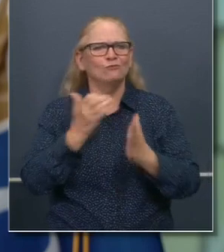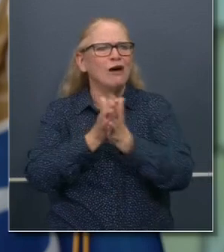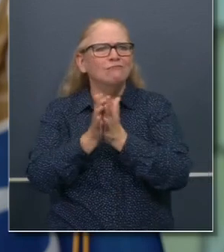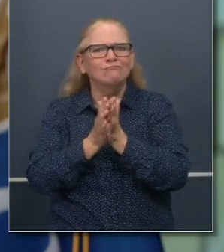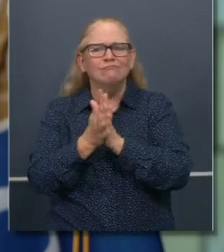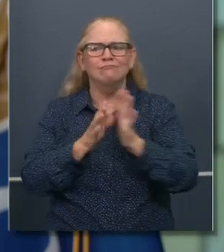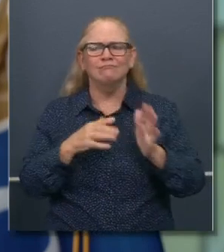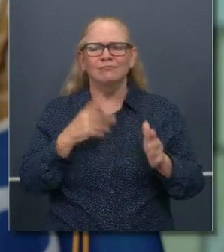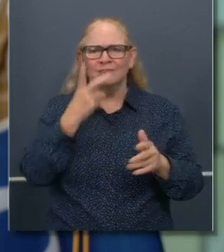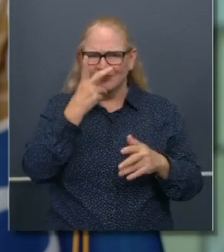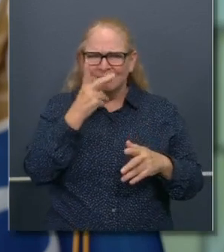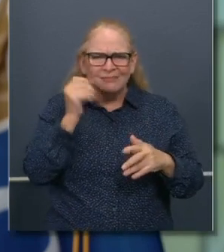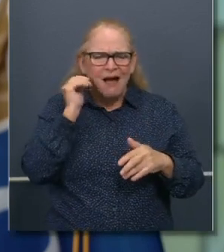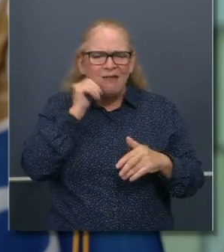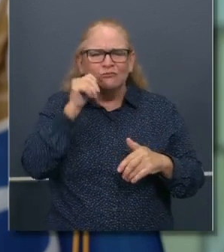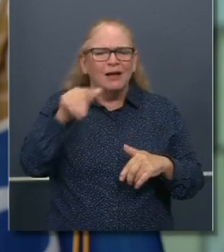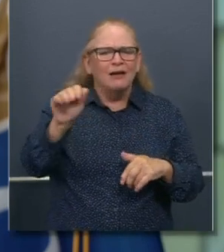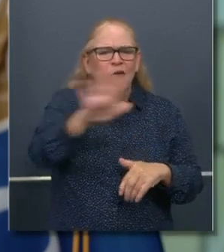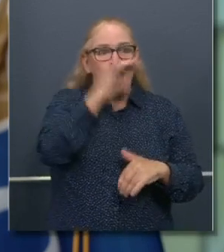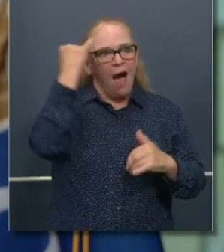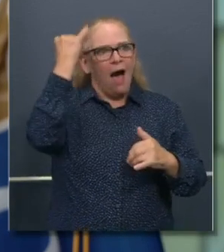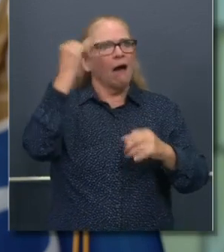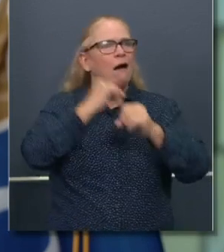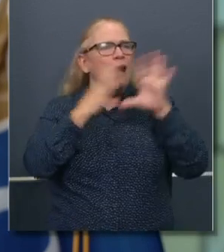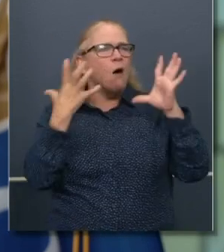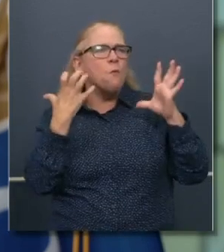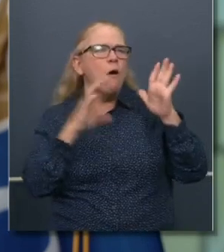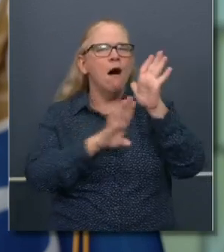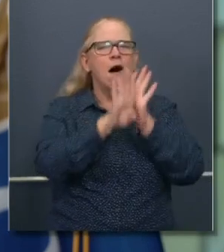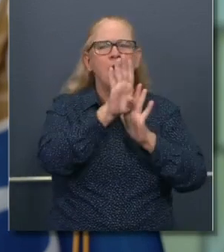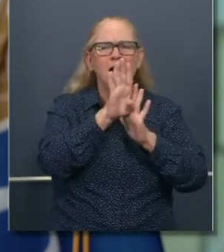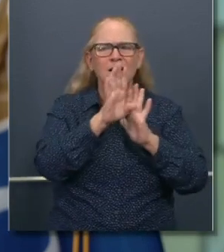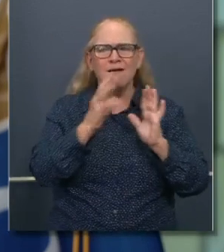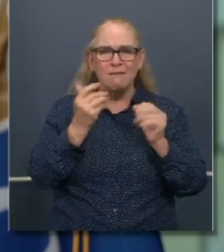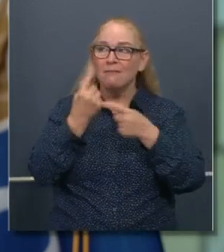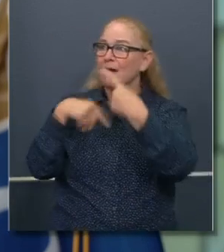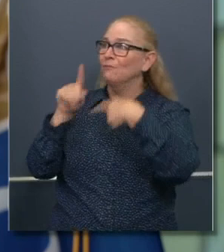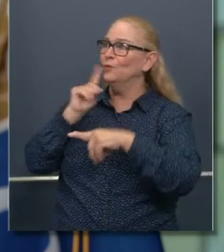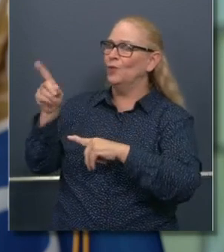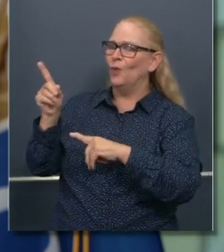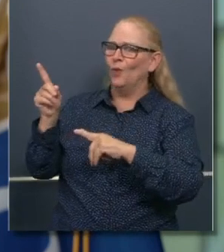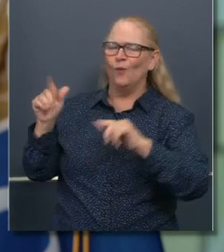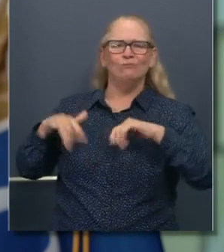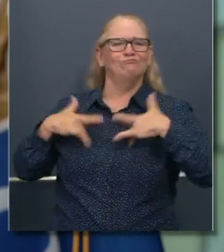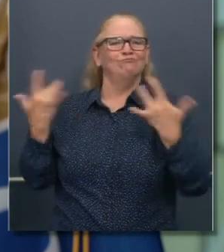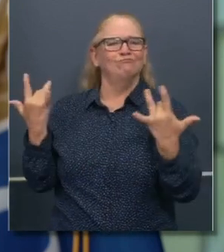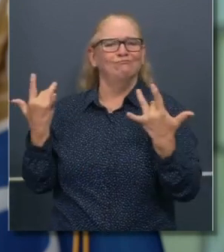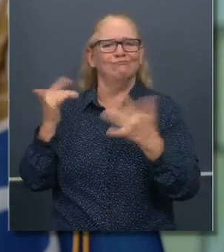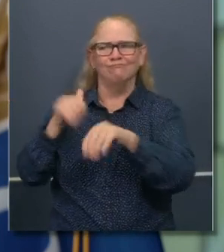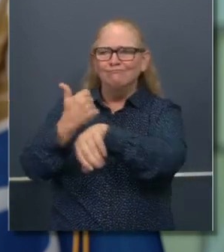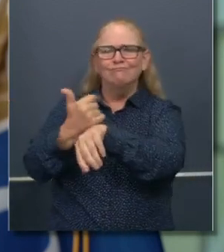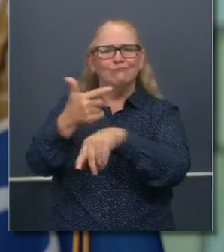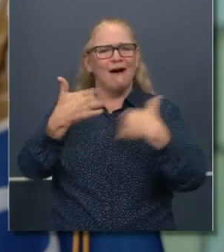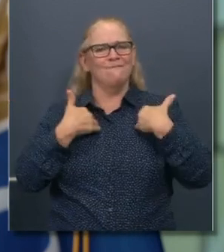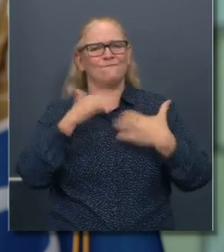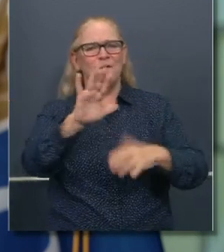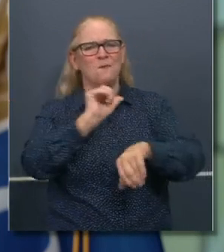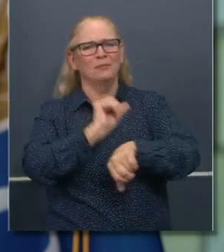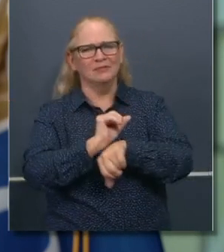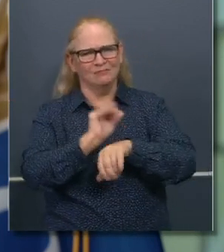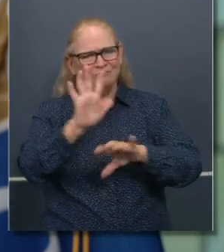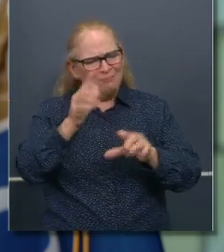that take an idea and put their dream to test, to task, and put their lives on the line. Quite literally